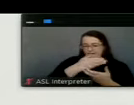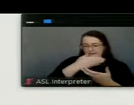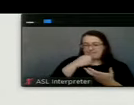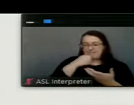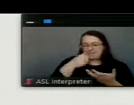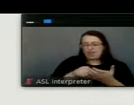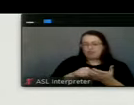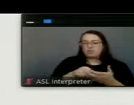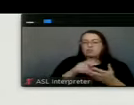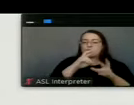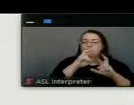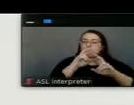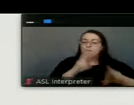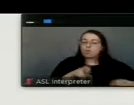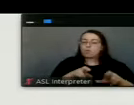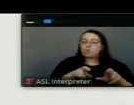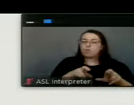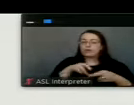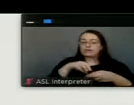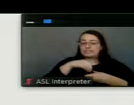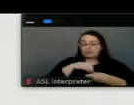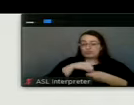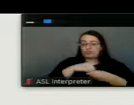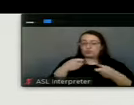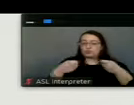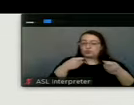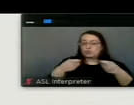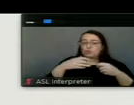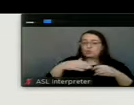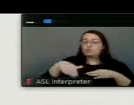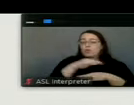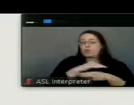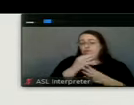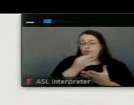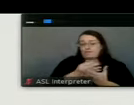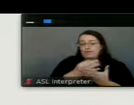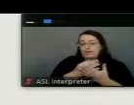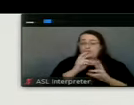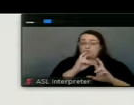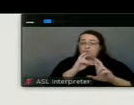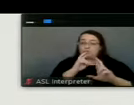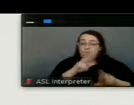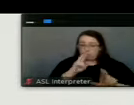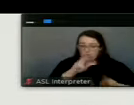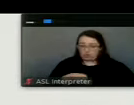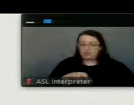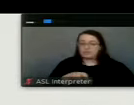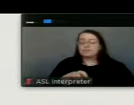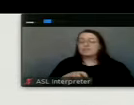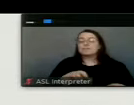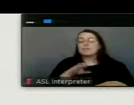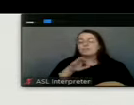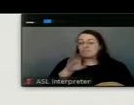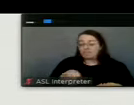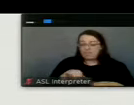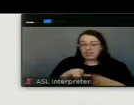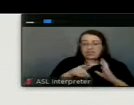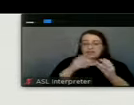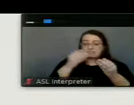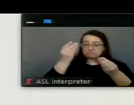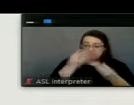And it's a report on internal controls over financial reporting. And it discloses that there is,